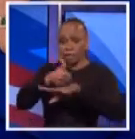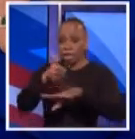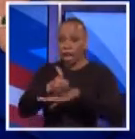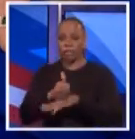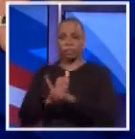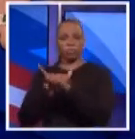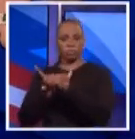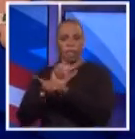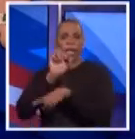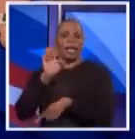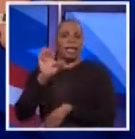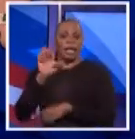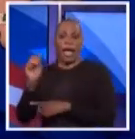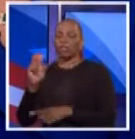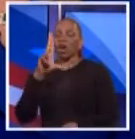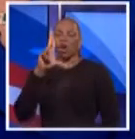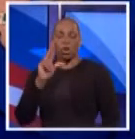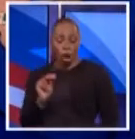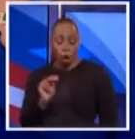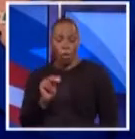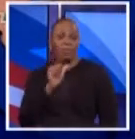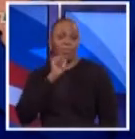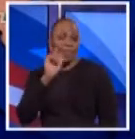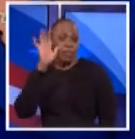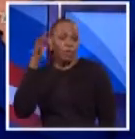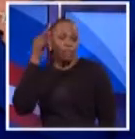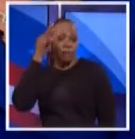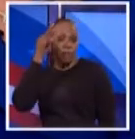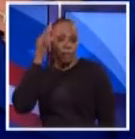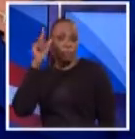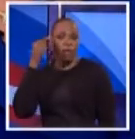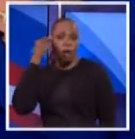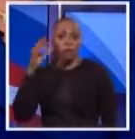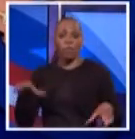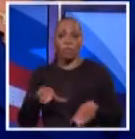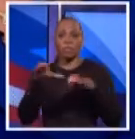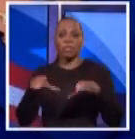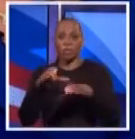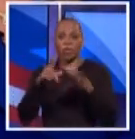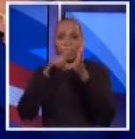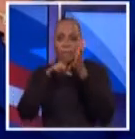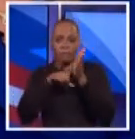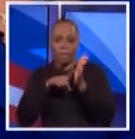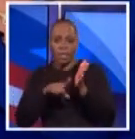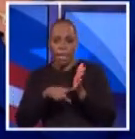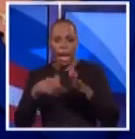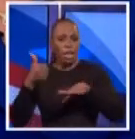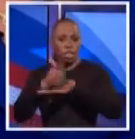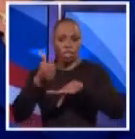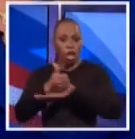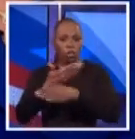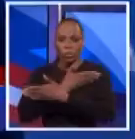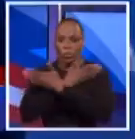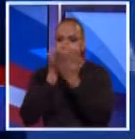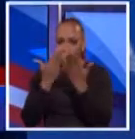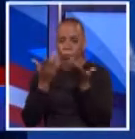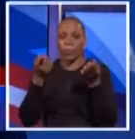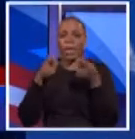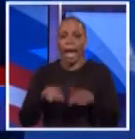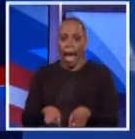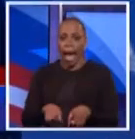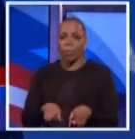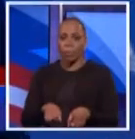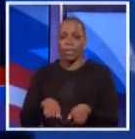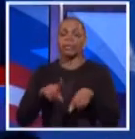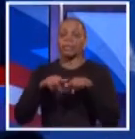precisely what, of course, I was not. would have done what the federal government did. They investigated. They determined no charges were going to be filed. That is what they determined based upon a full